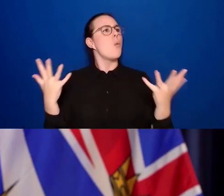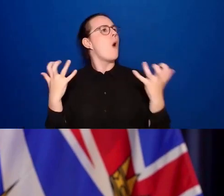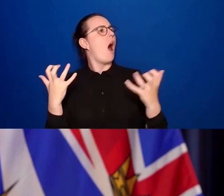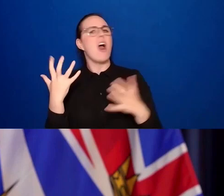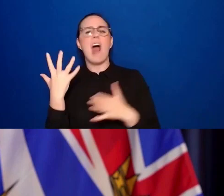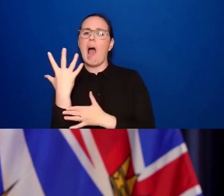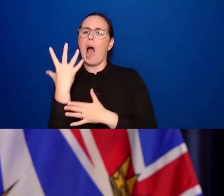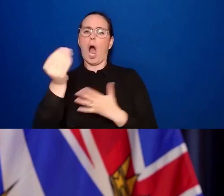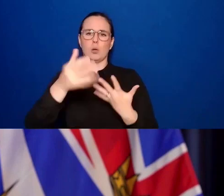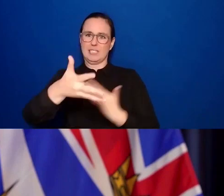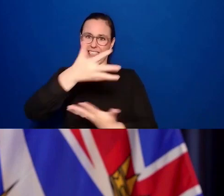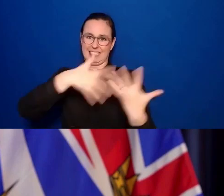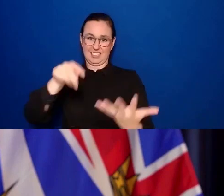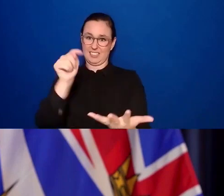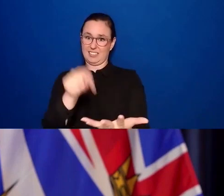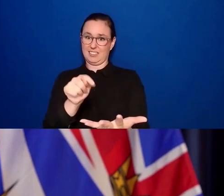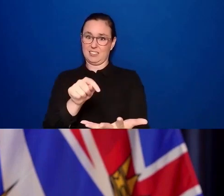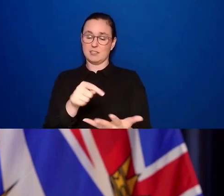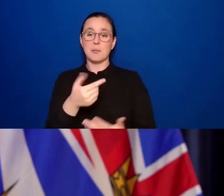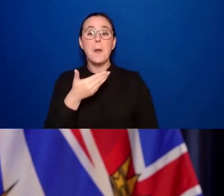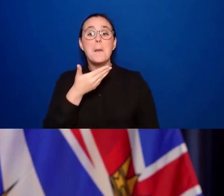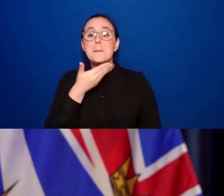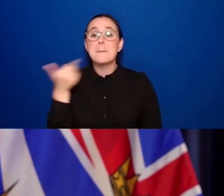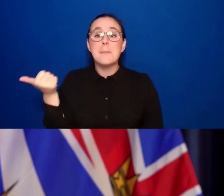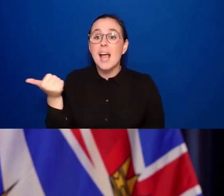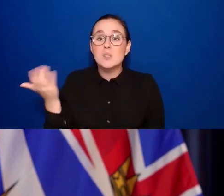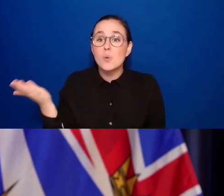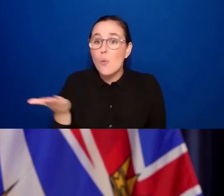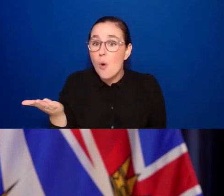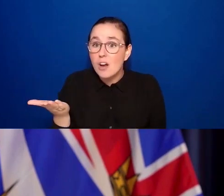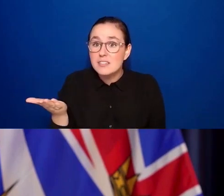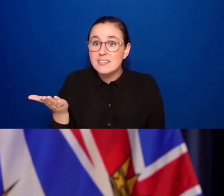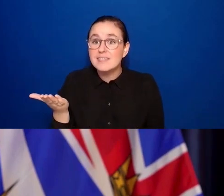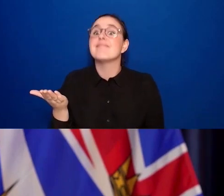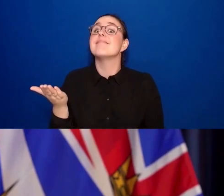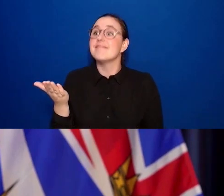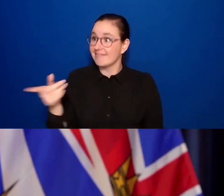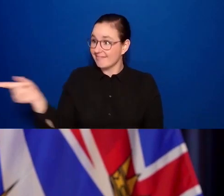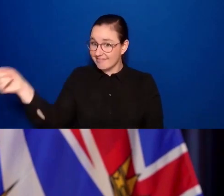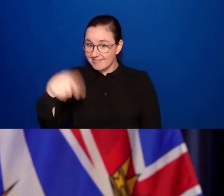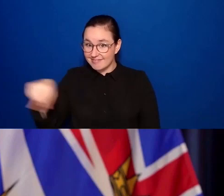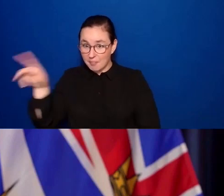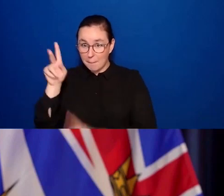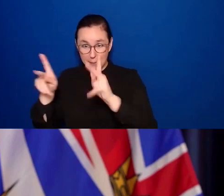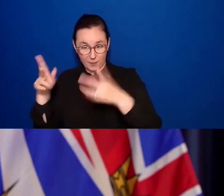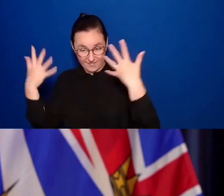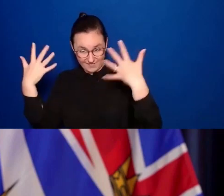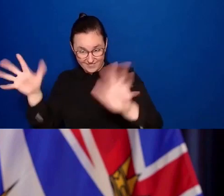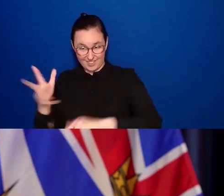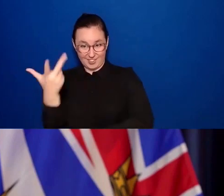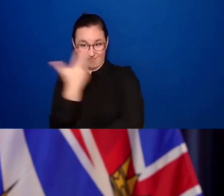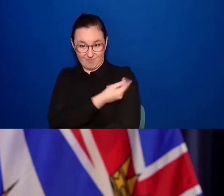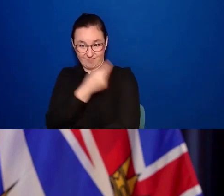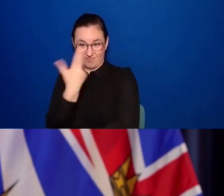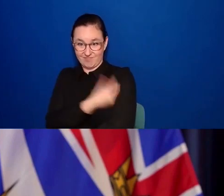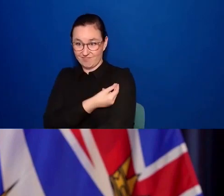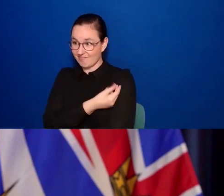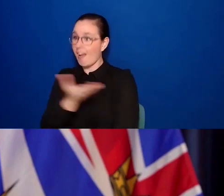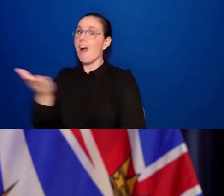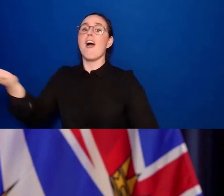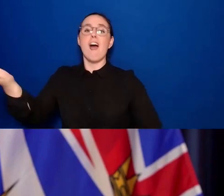was to ensure that those who had taken the steps to protect themselves, their loved ones, their community, were able to access these